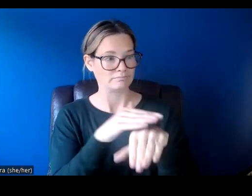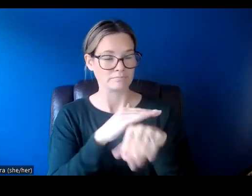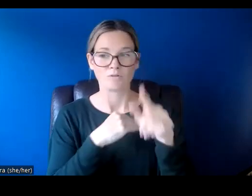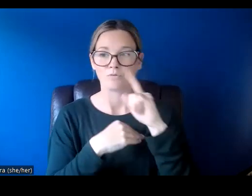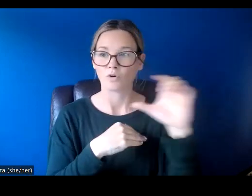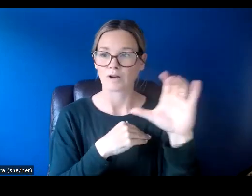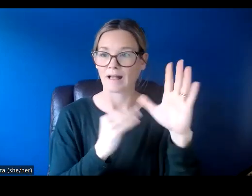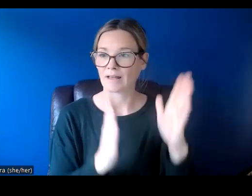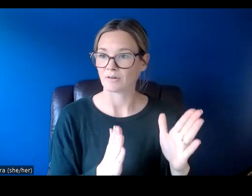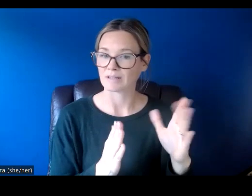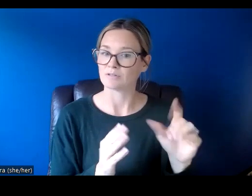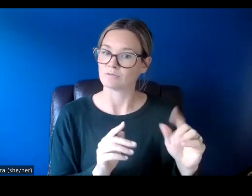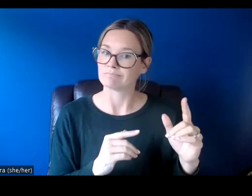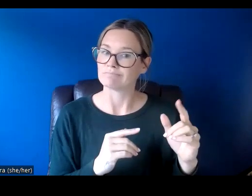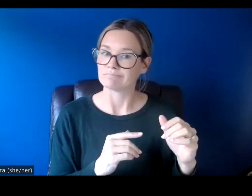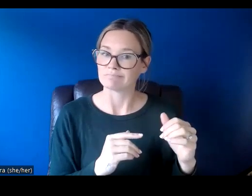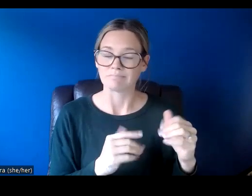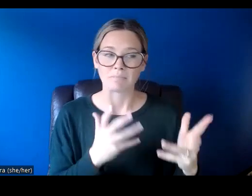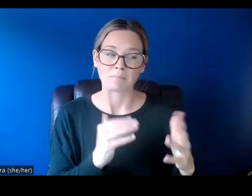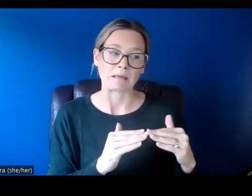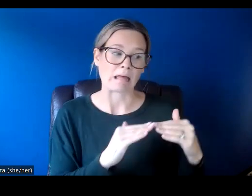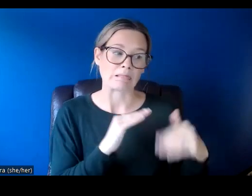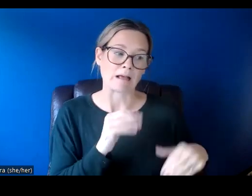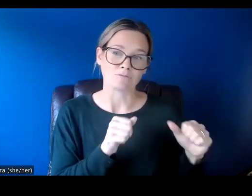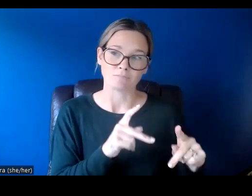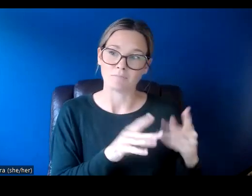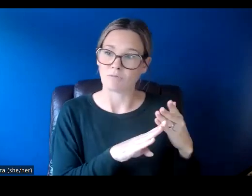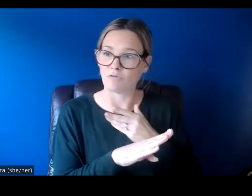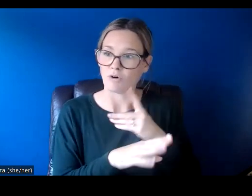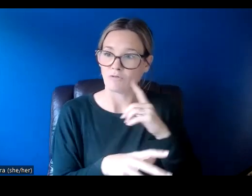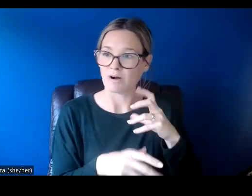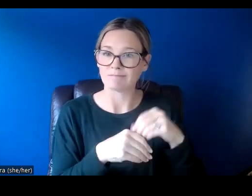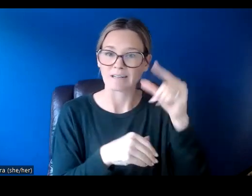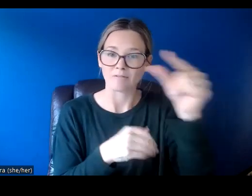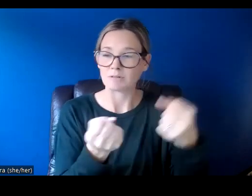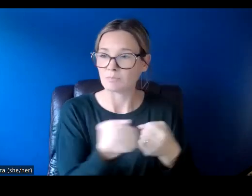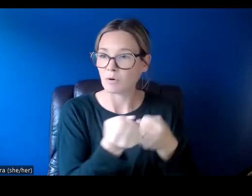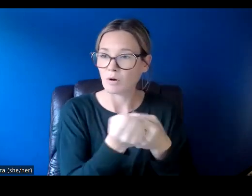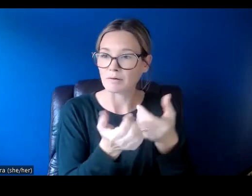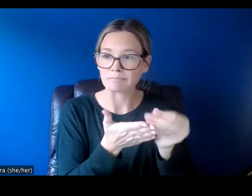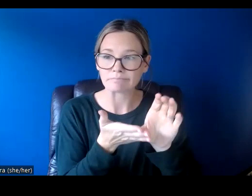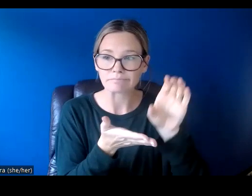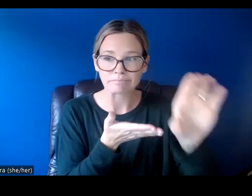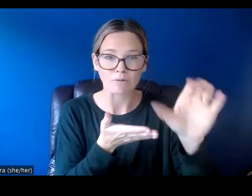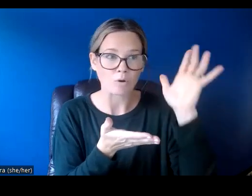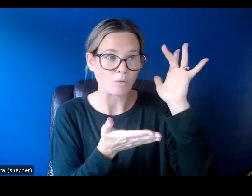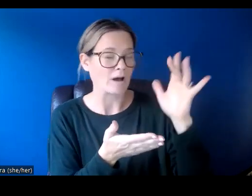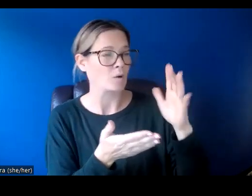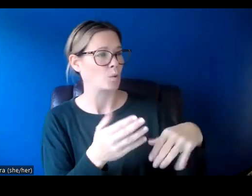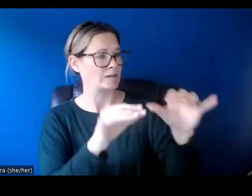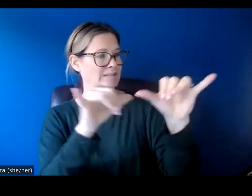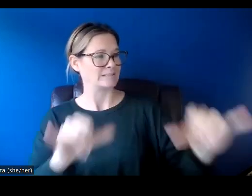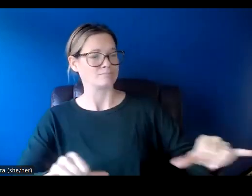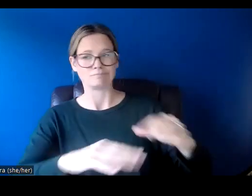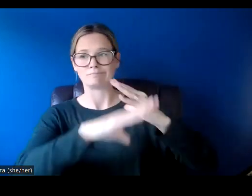Calgarians who have had maybe less opportunity for philanthropic and governmental support due to the systemic barriers that exist in our